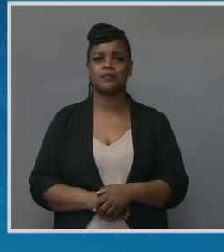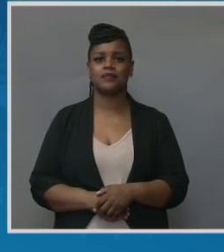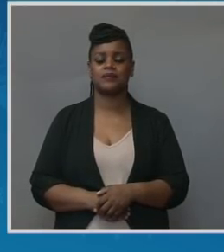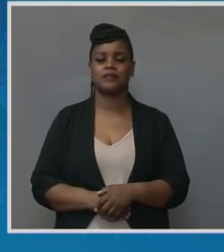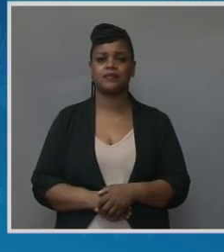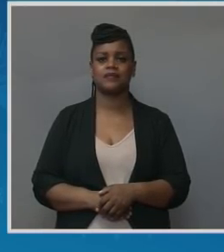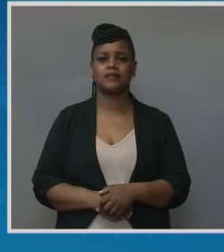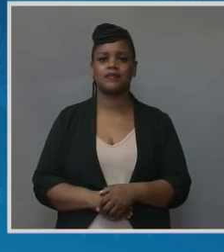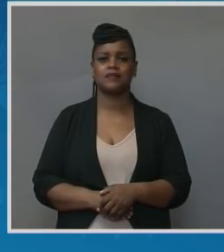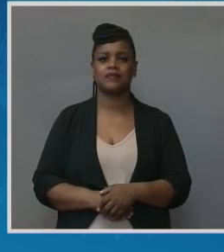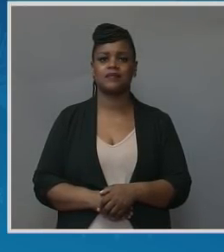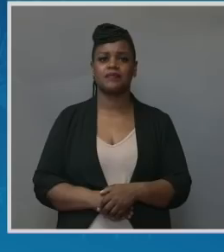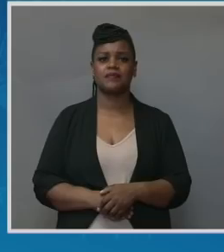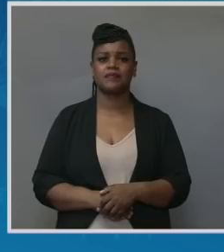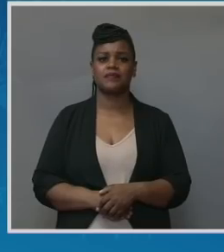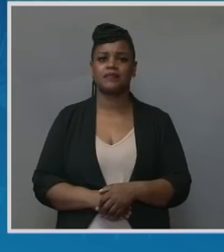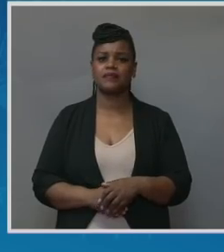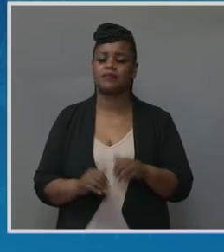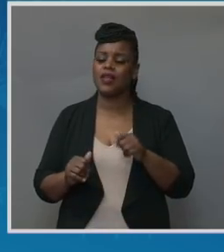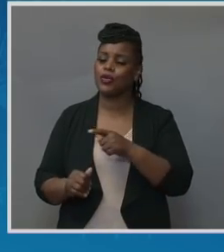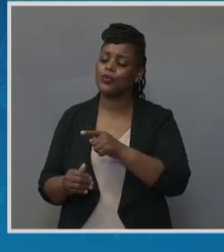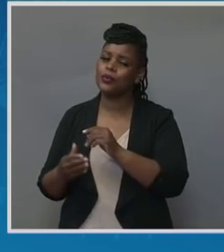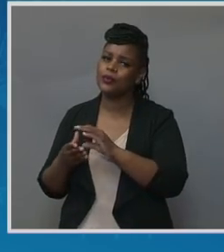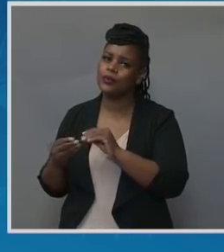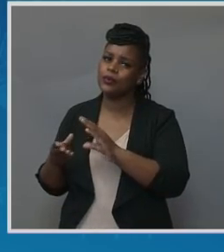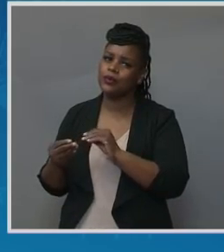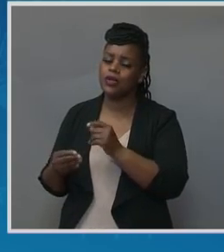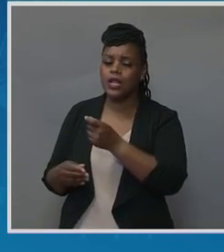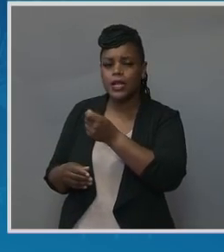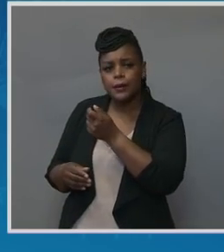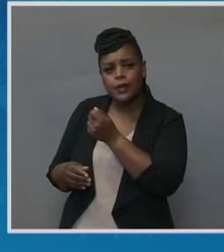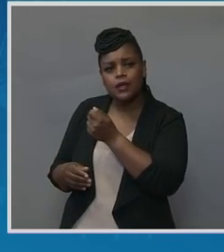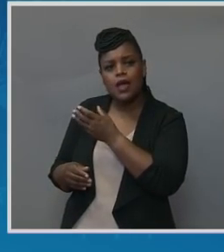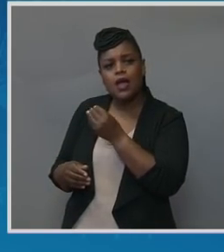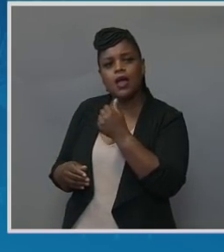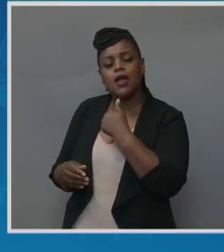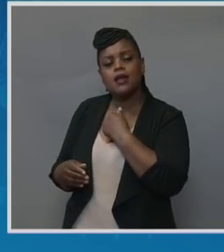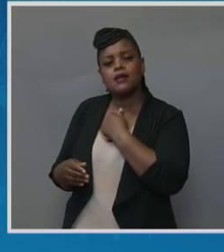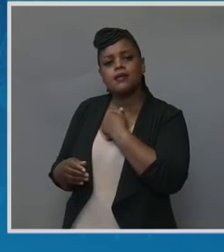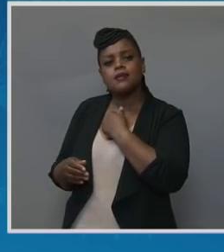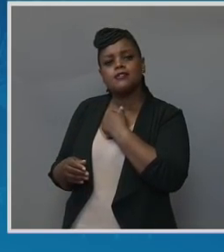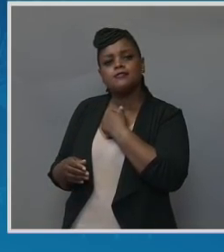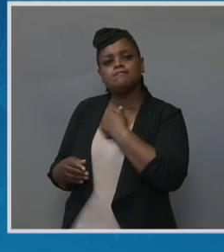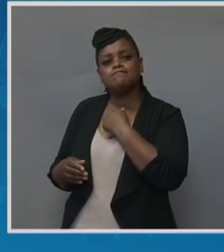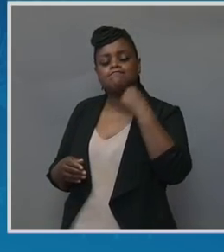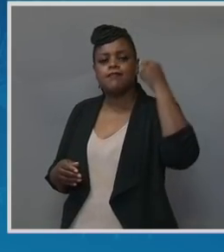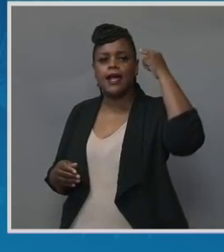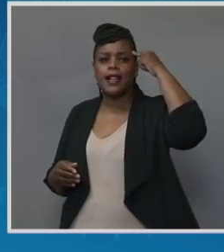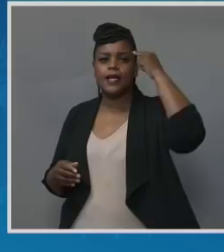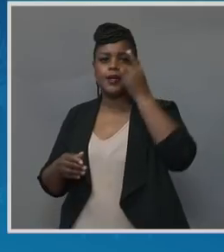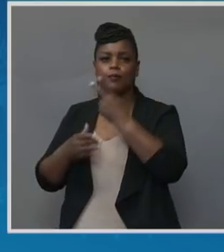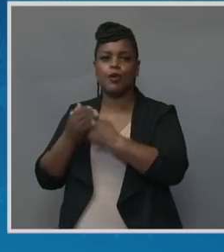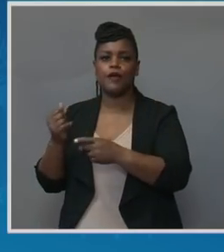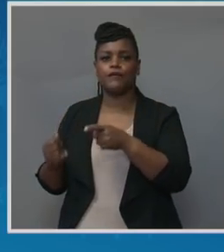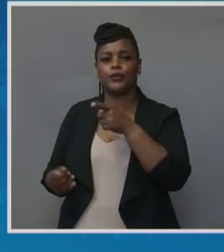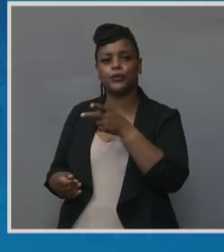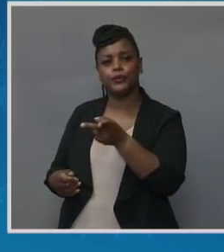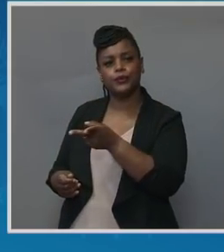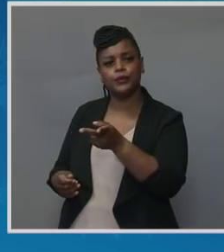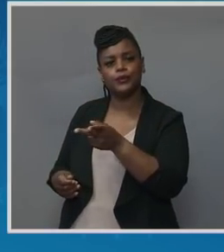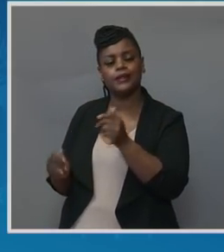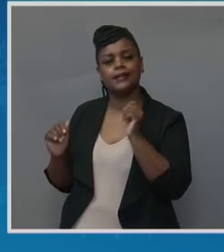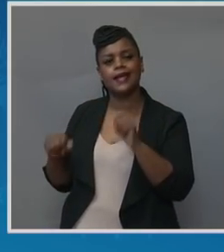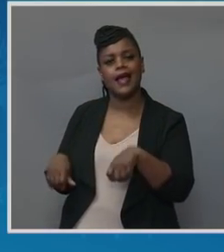can you talk a bit about and I think both you and Ms. McAfee can do this, but the